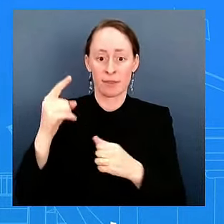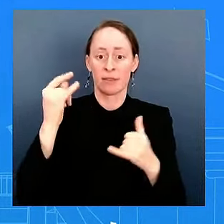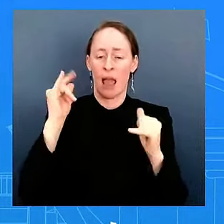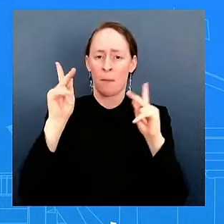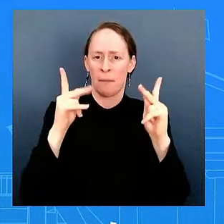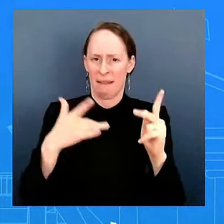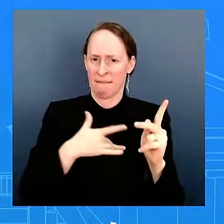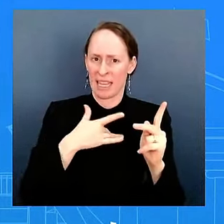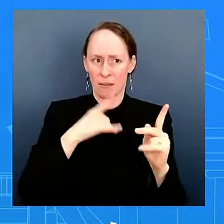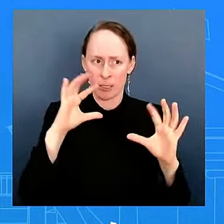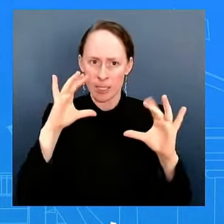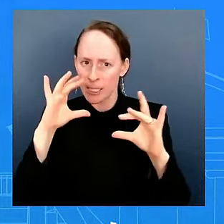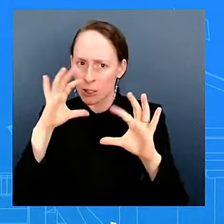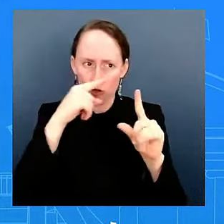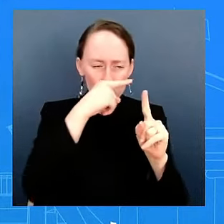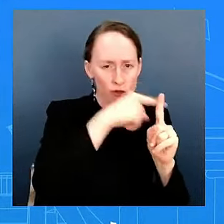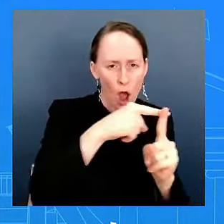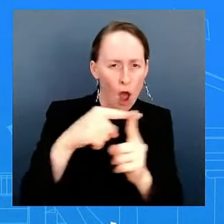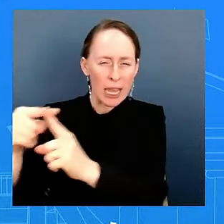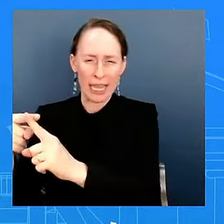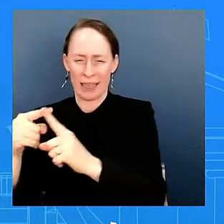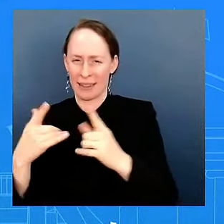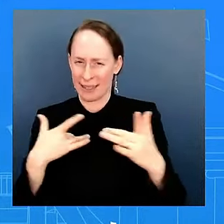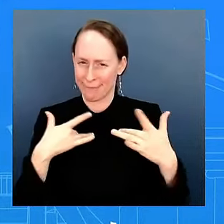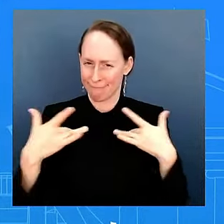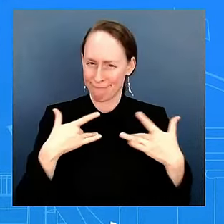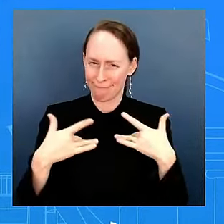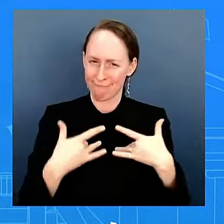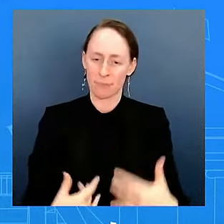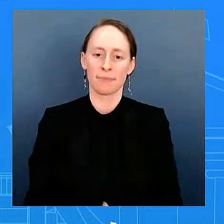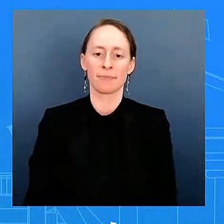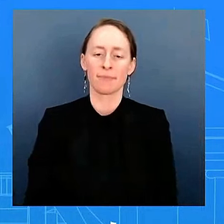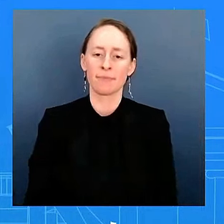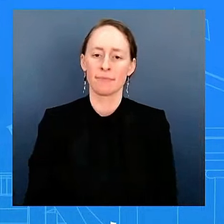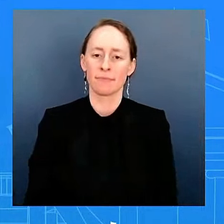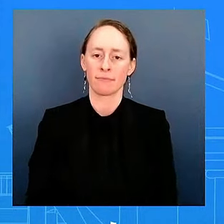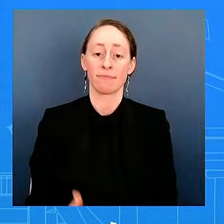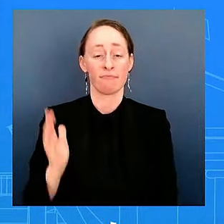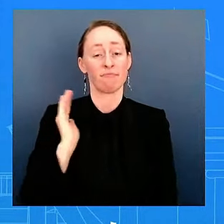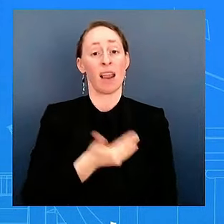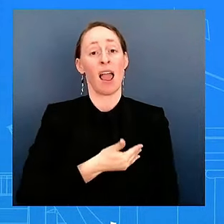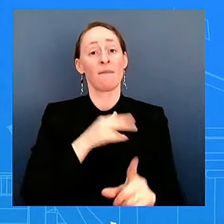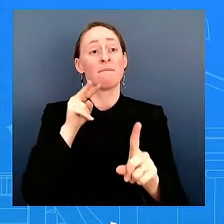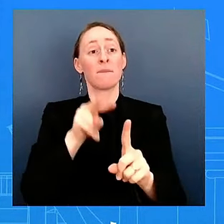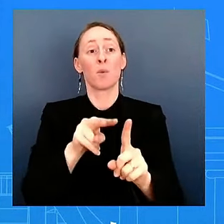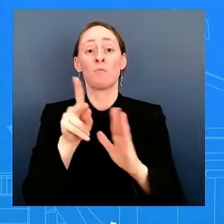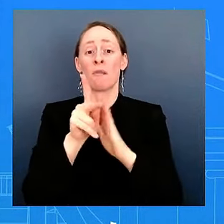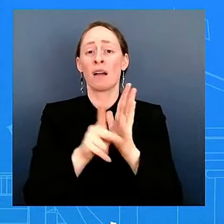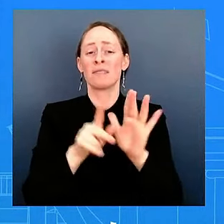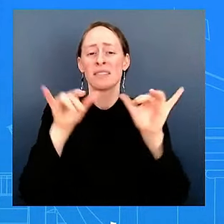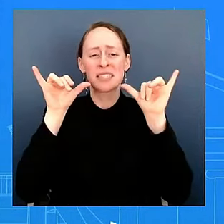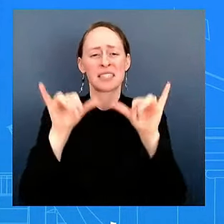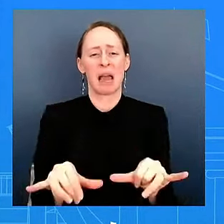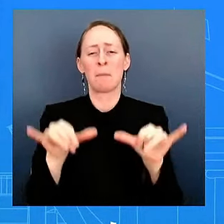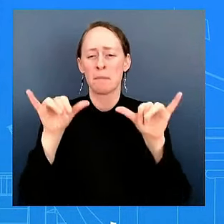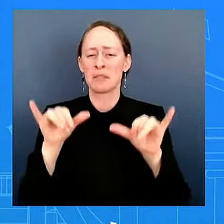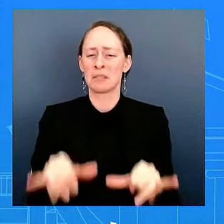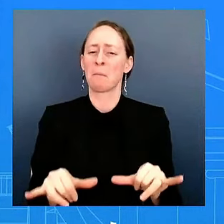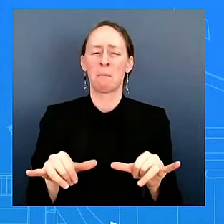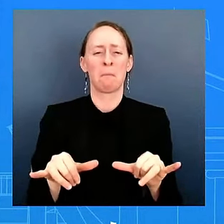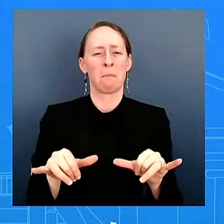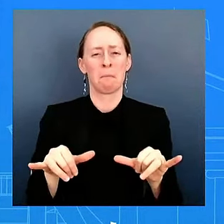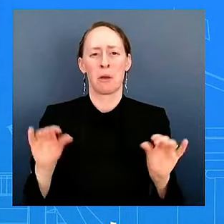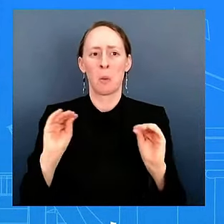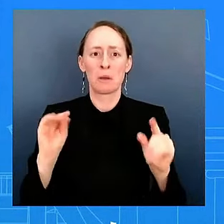our policy has not changed. It will continue to be that, the one China policy.